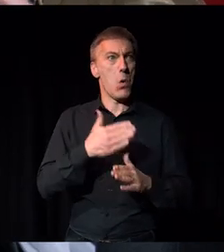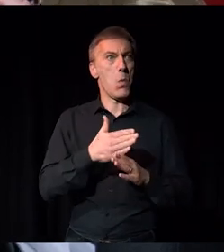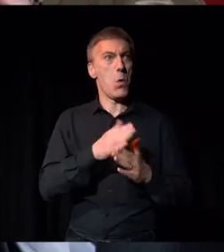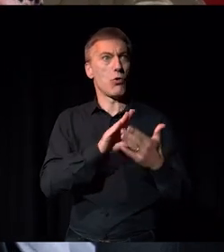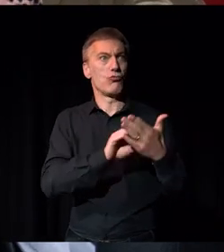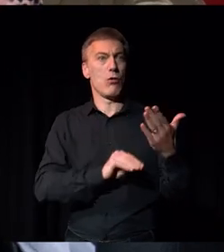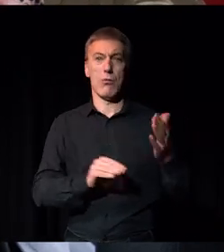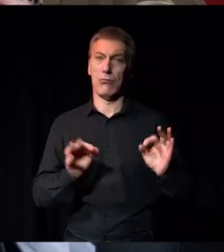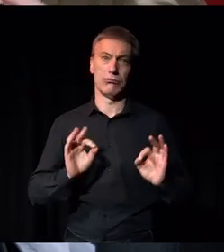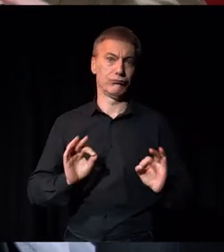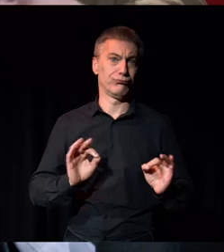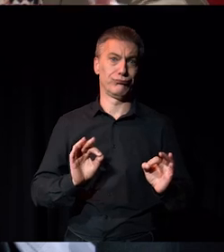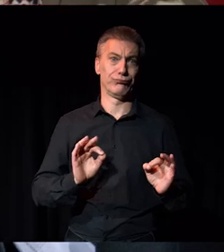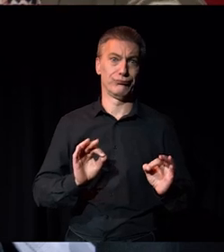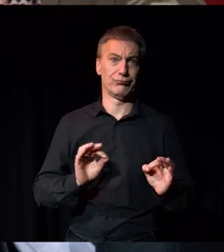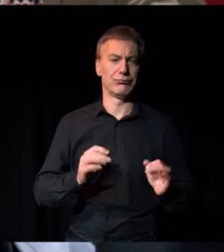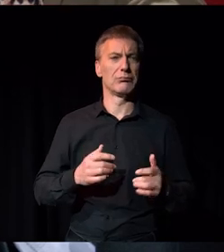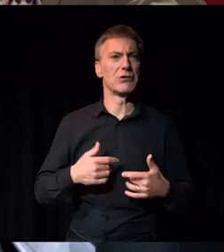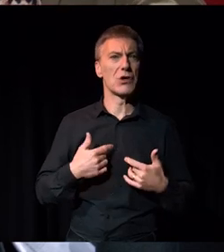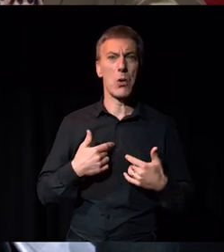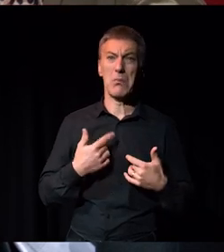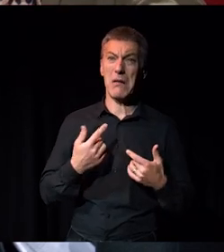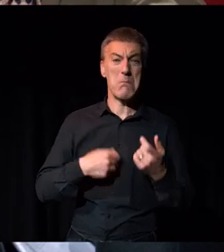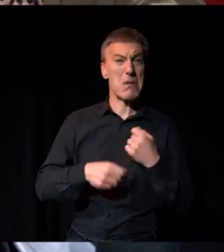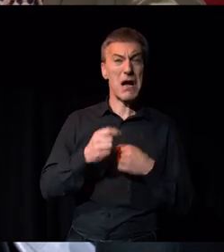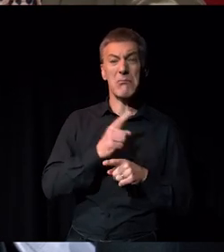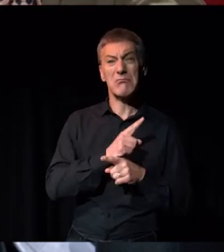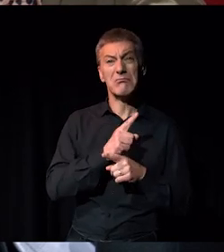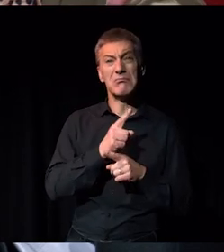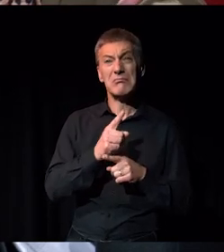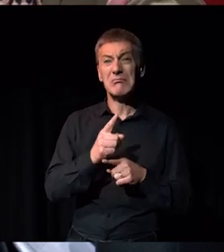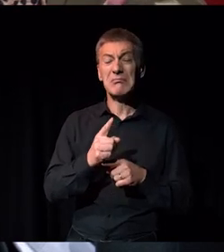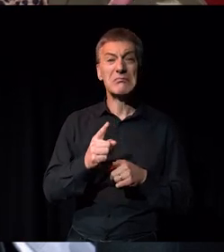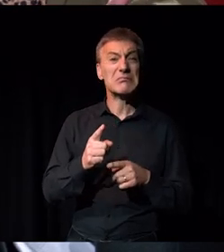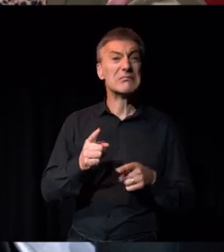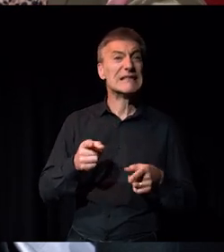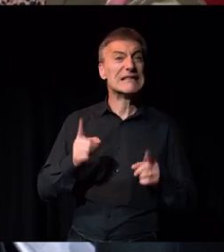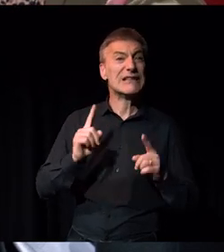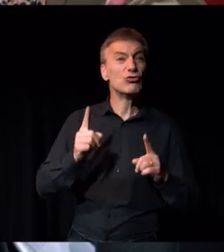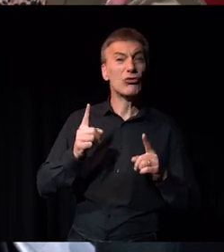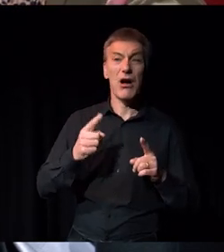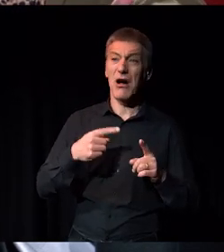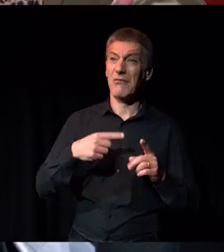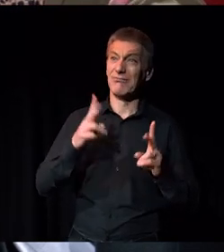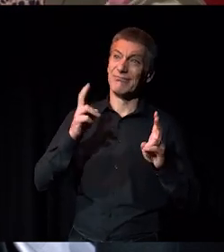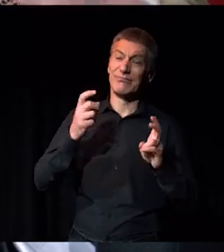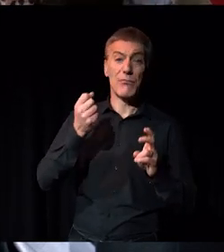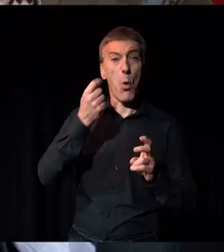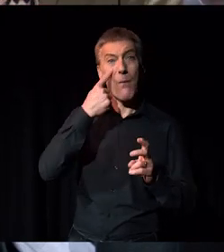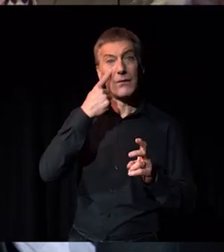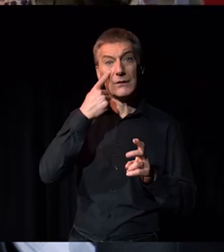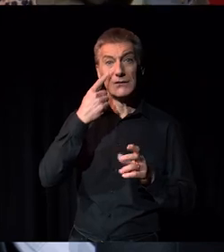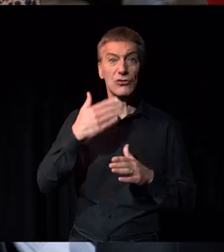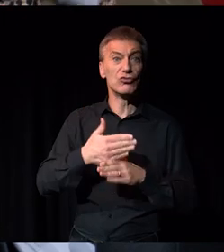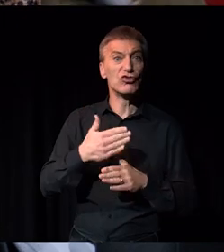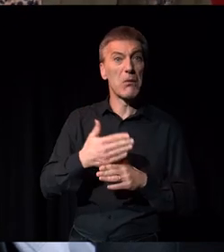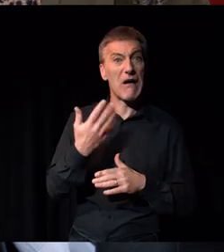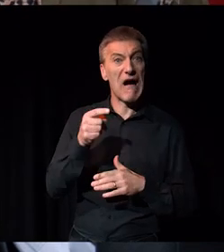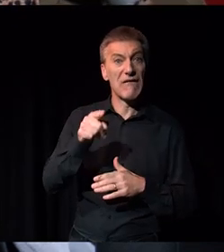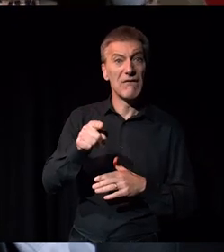models. I found myself going into teaching, I think because it's, you know, an obvious profession. If you look around, you don't have that